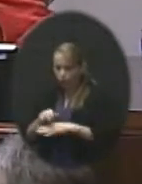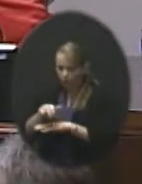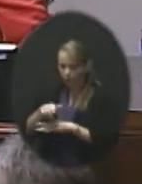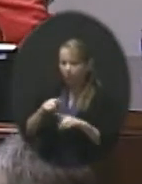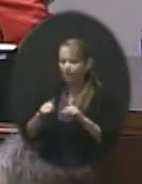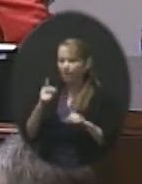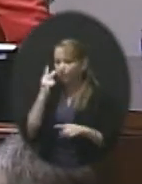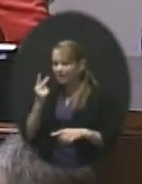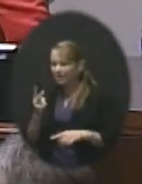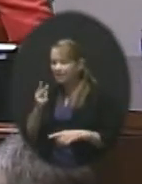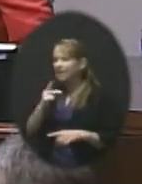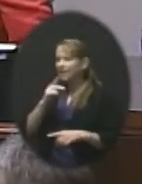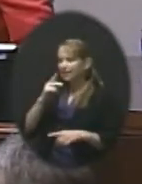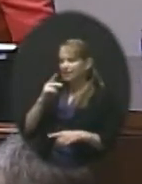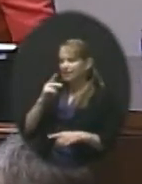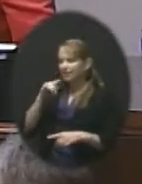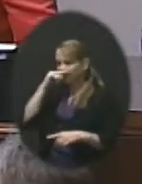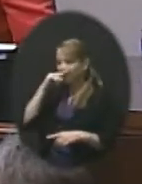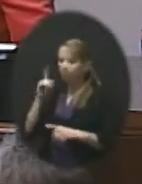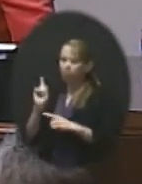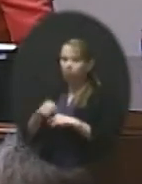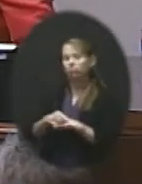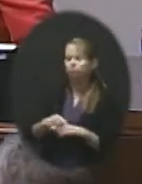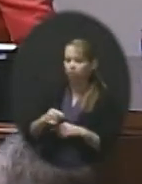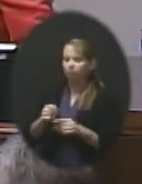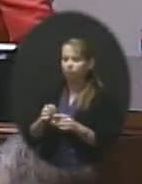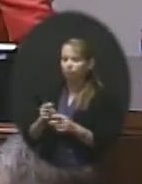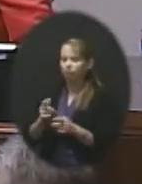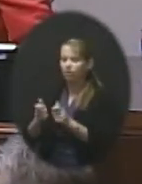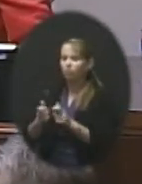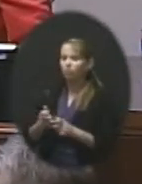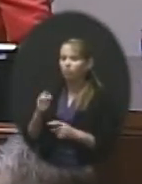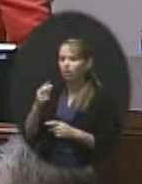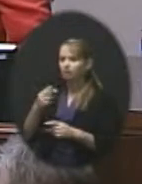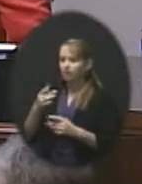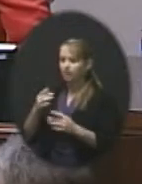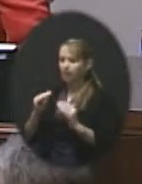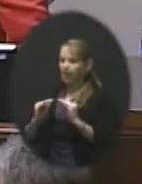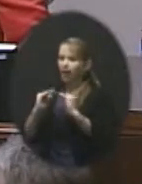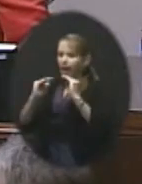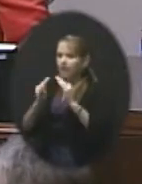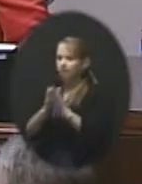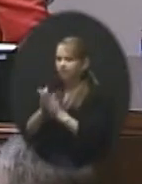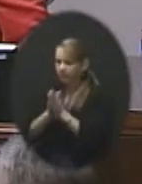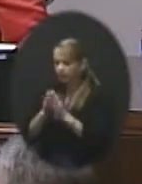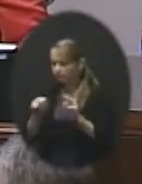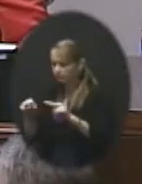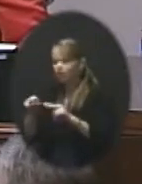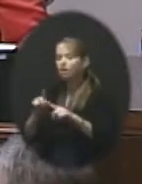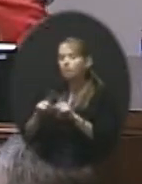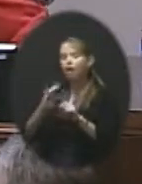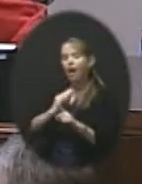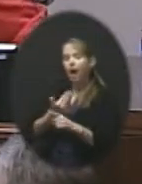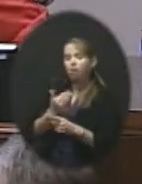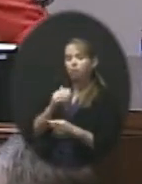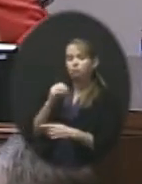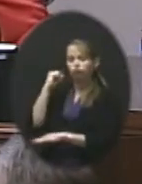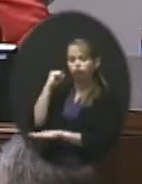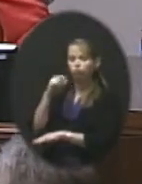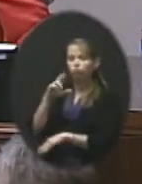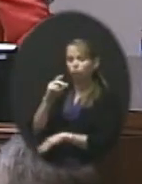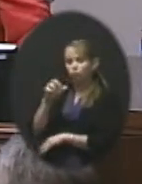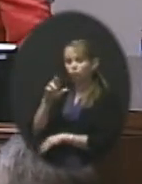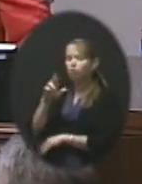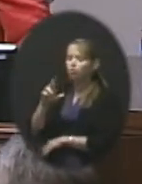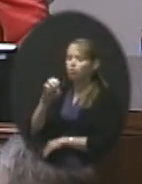think we're hyper vigilant about. But in fact, our track record's been great. And that really is thanks to the city. They don't want this either.